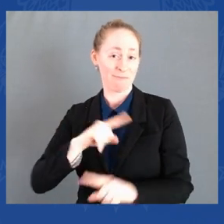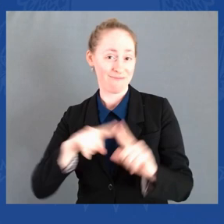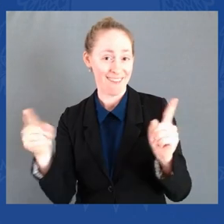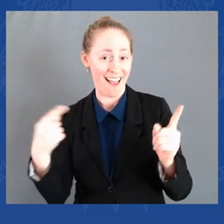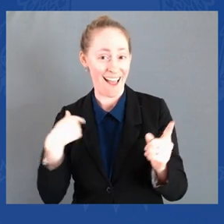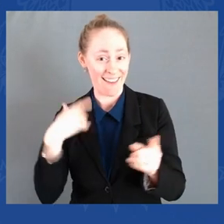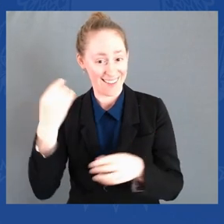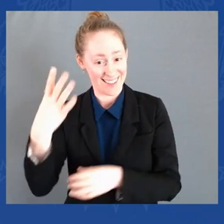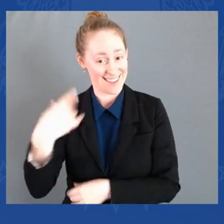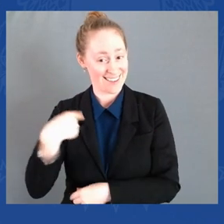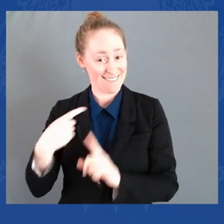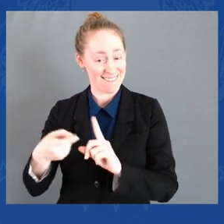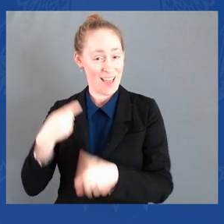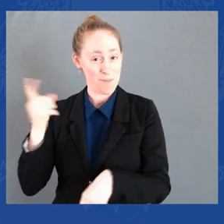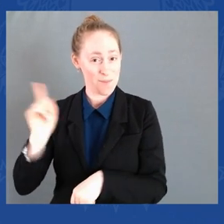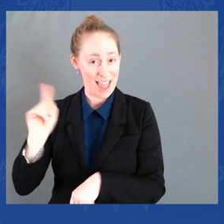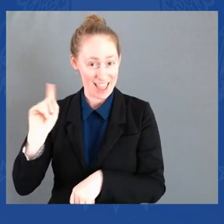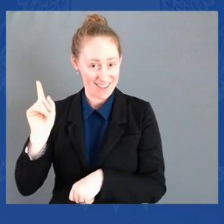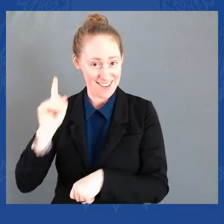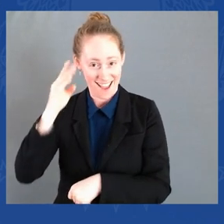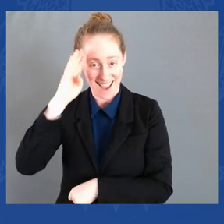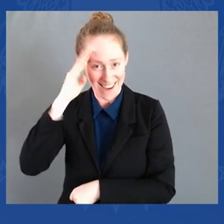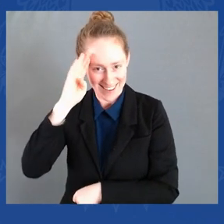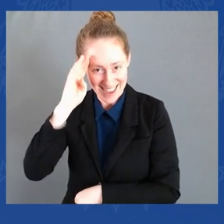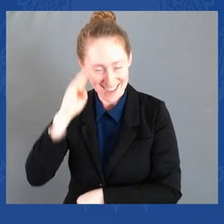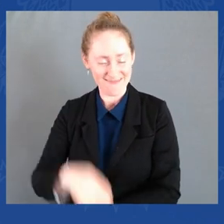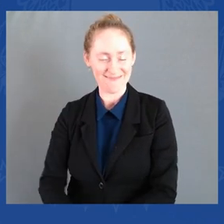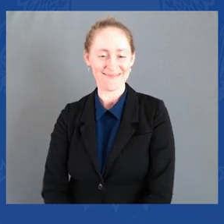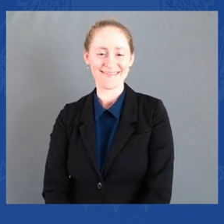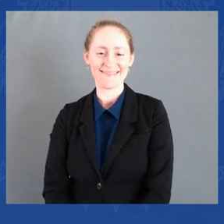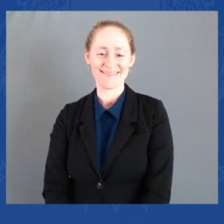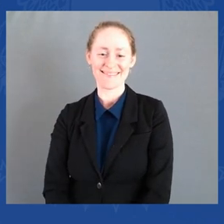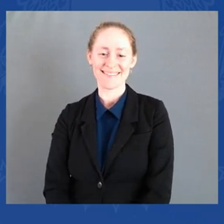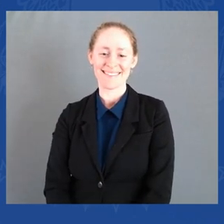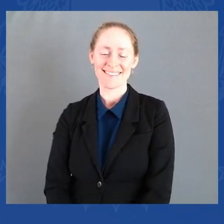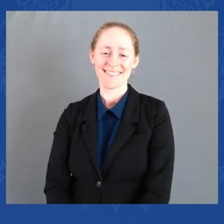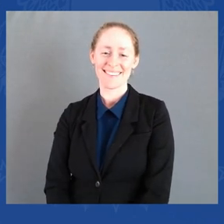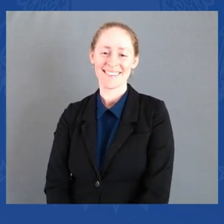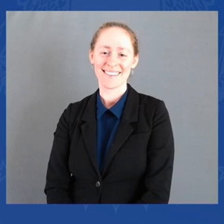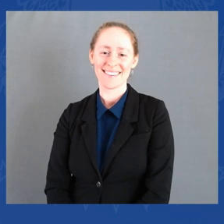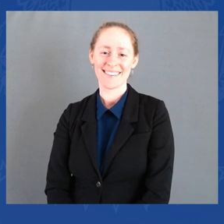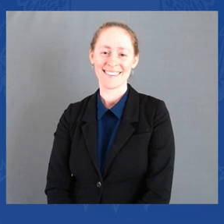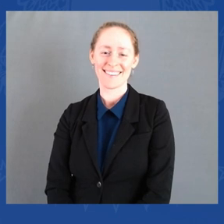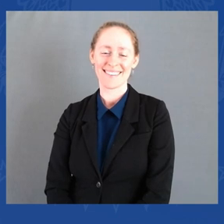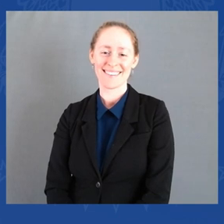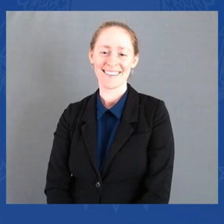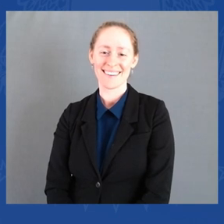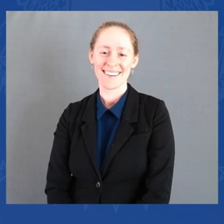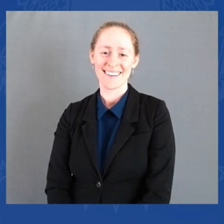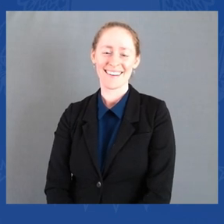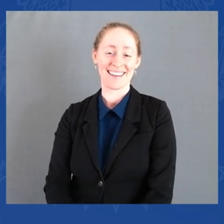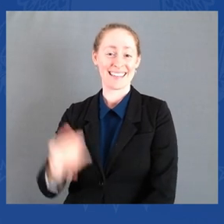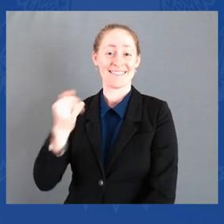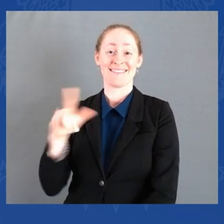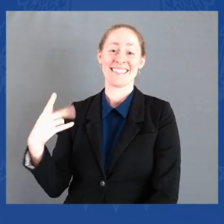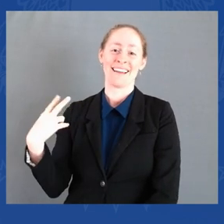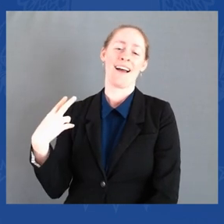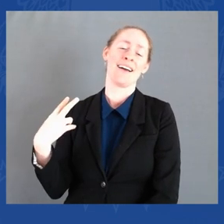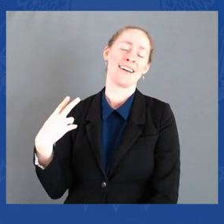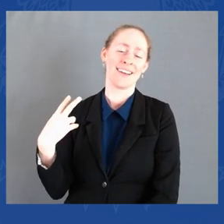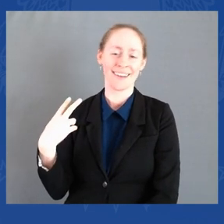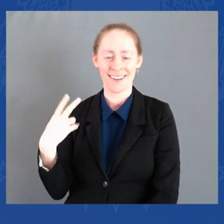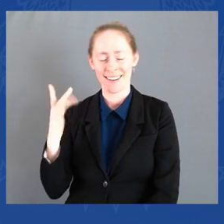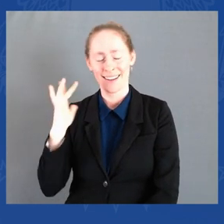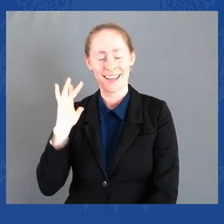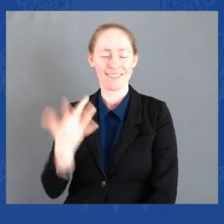That's a problem sometimes with Jill. But I'm only joking. No, I'm teasing. But my mother used to always say